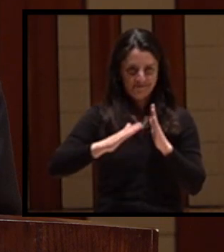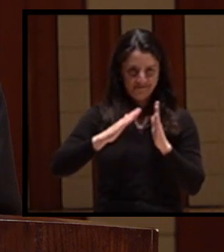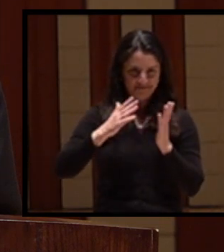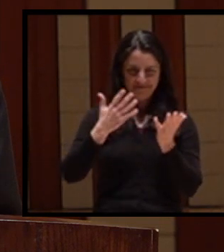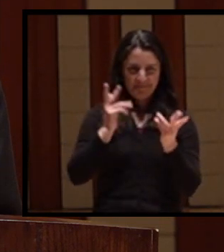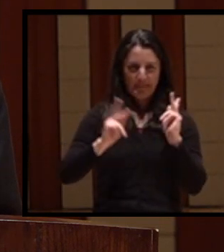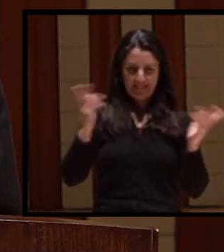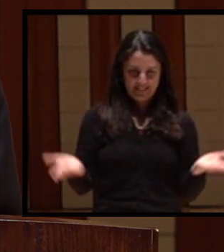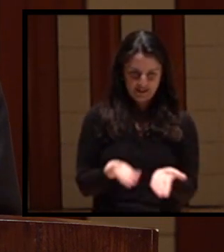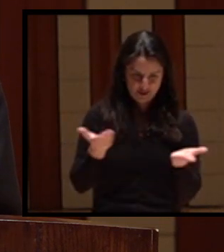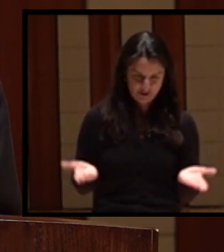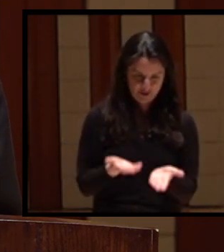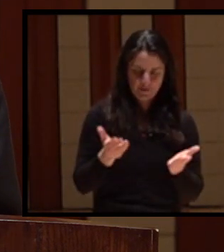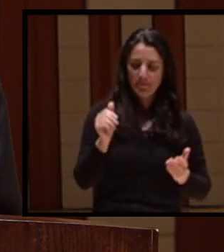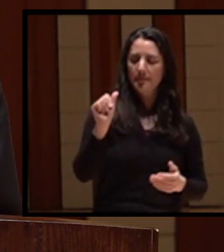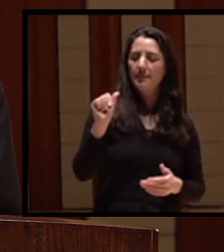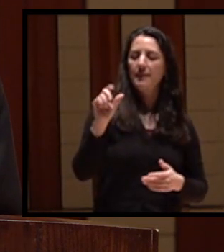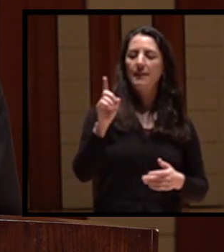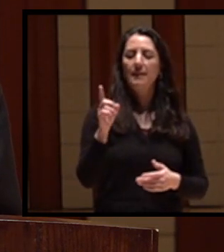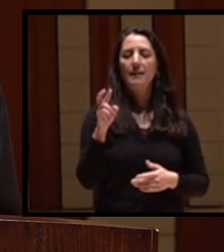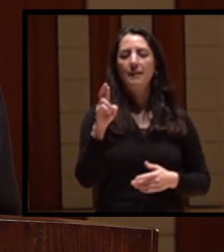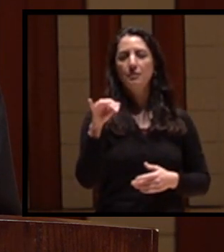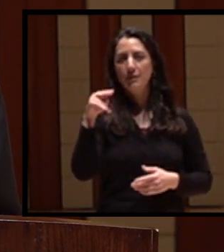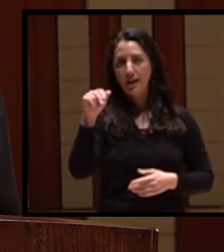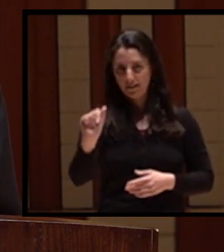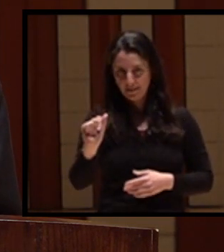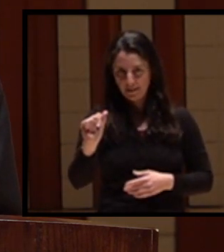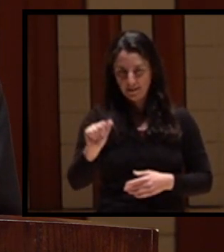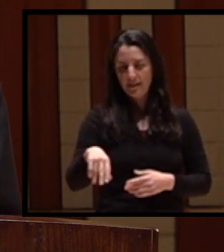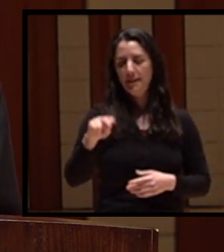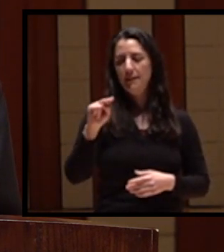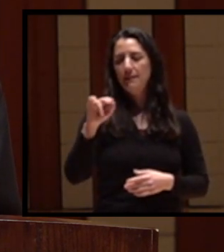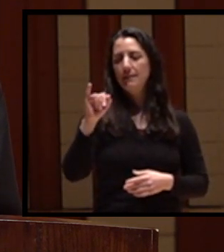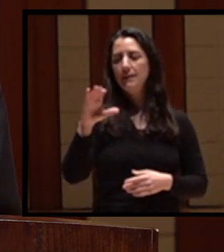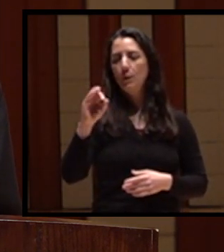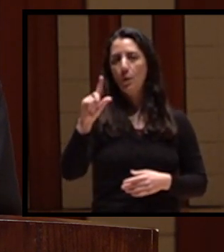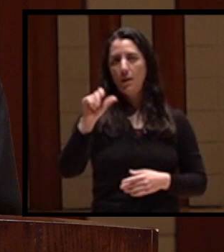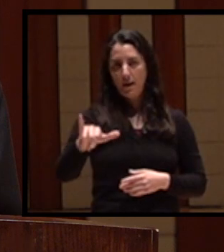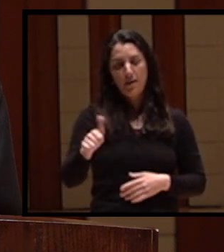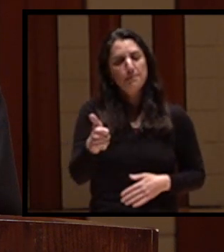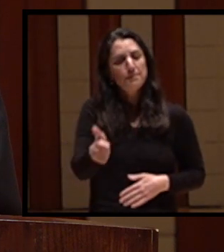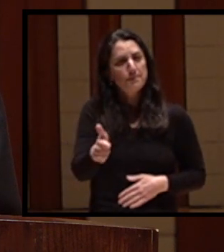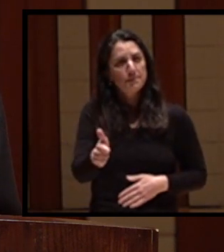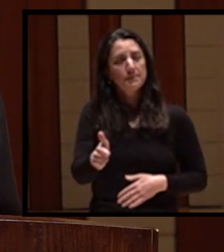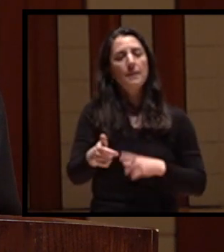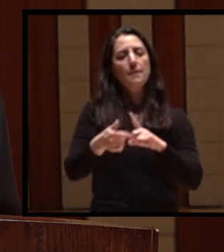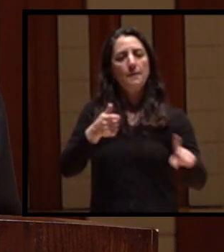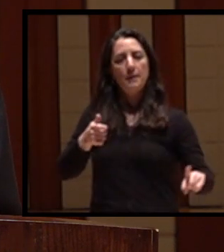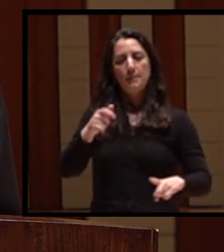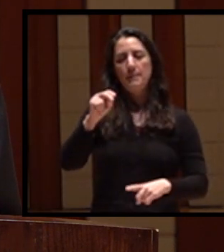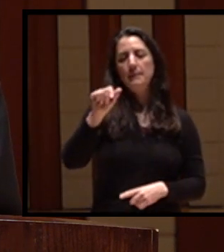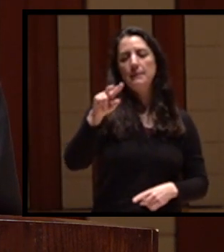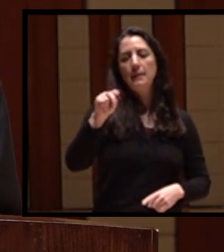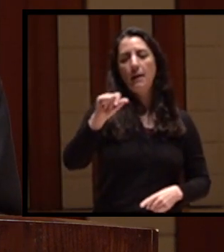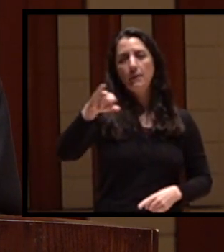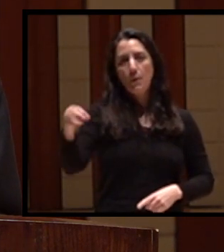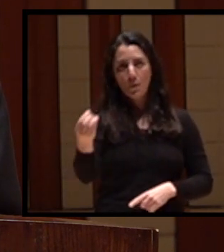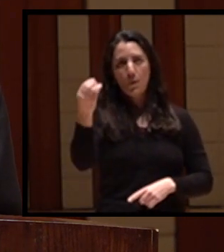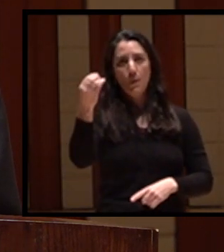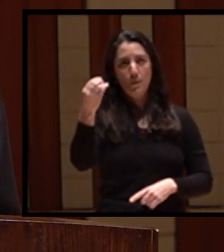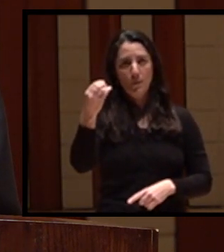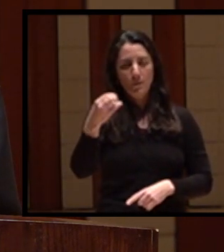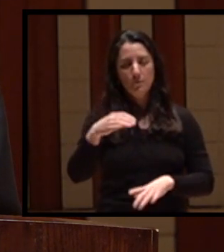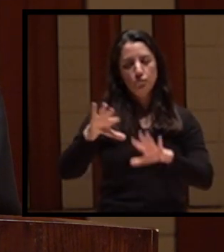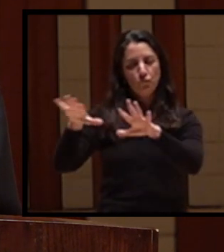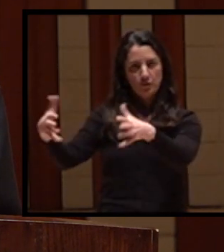Latonya Nicolet is a DNA scholar from Shiprock, New Mexico, on the Navajo Nation. A Gates Millennium recipient, Adriana is